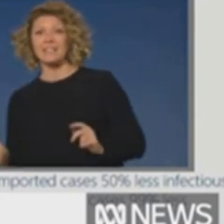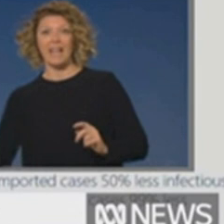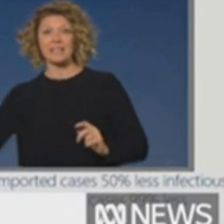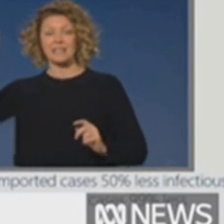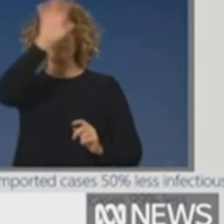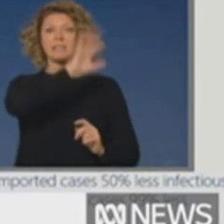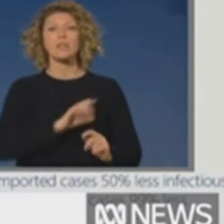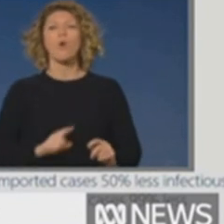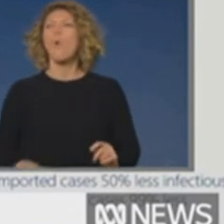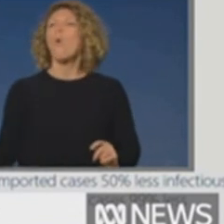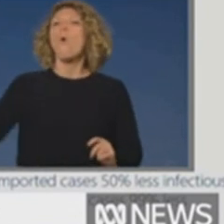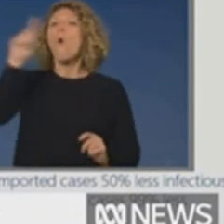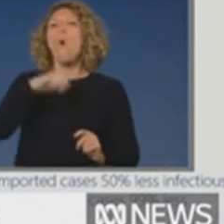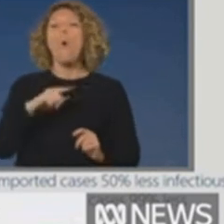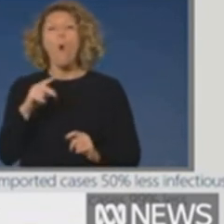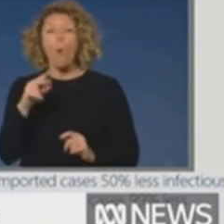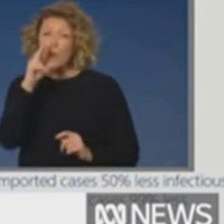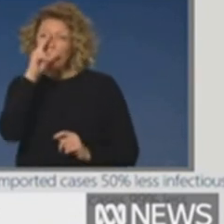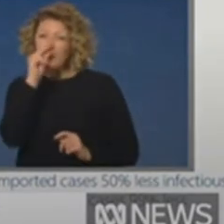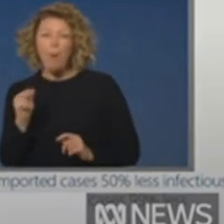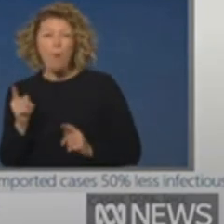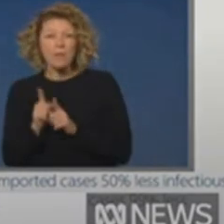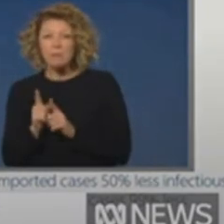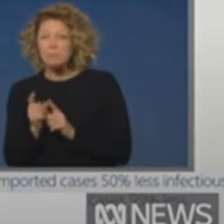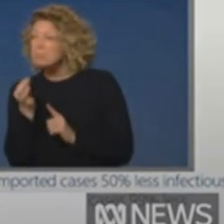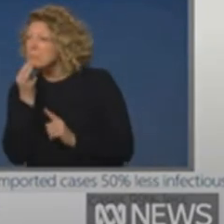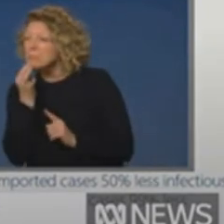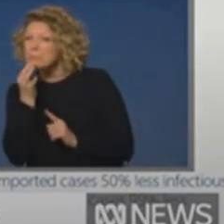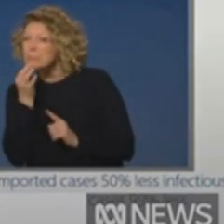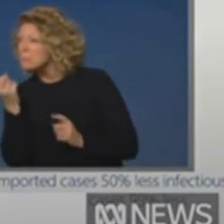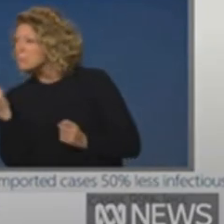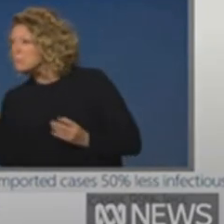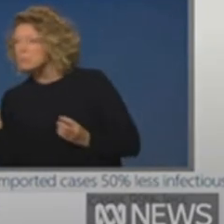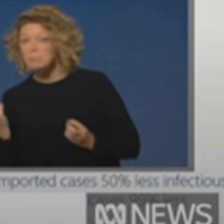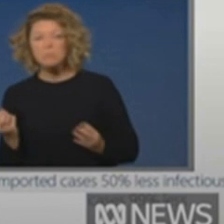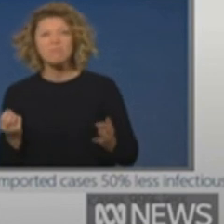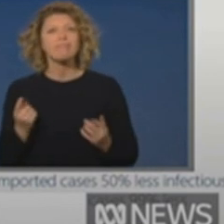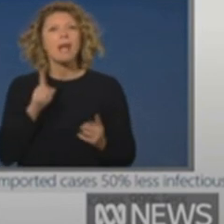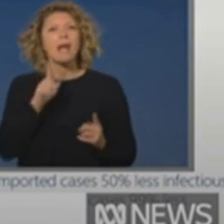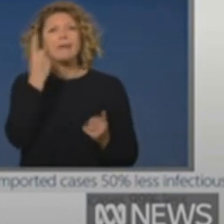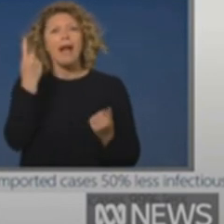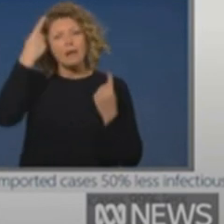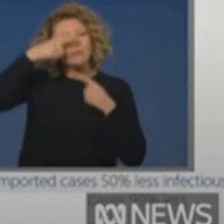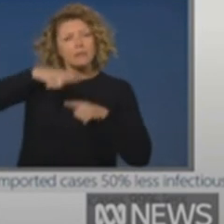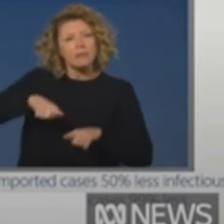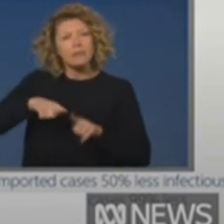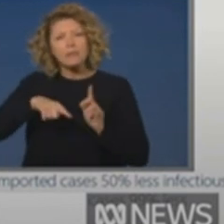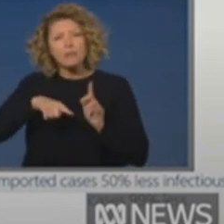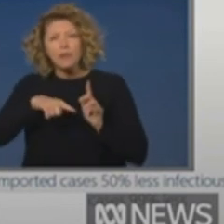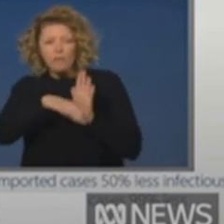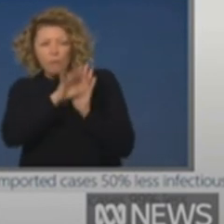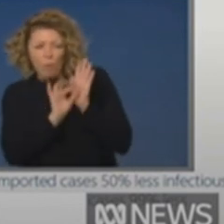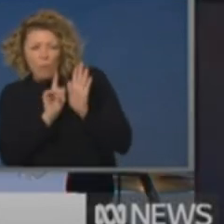are so small that the modellers feel that they can't usefully use the effective reproduction